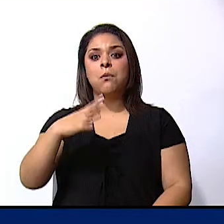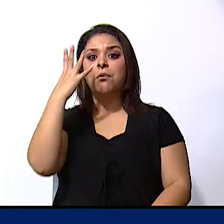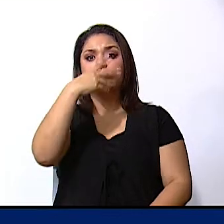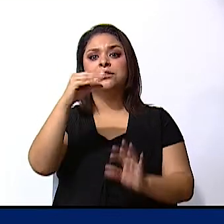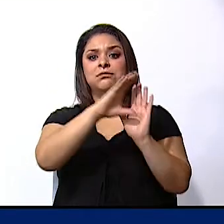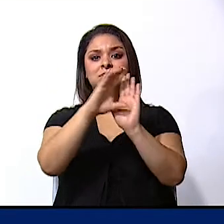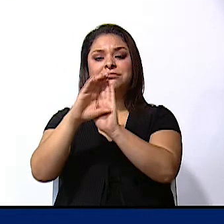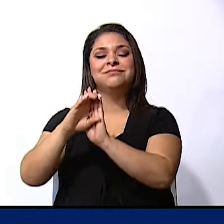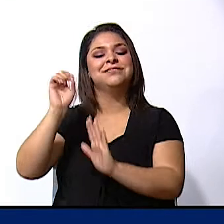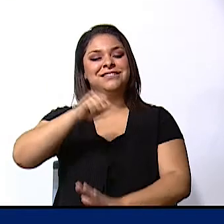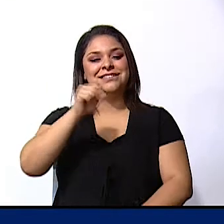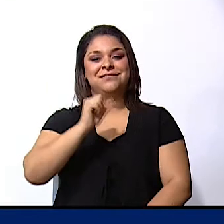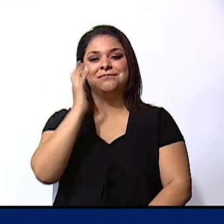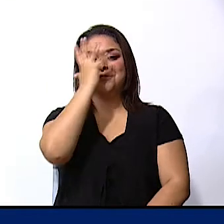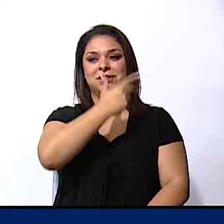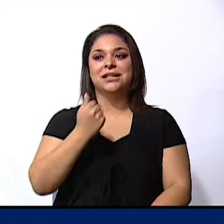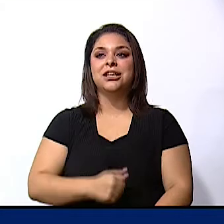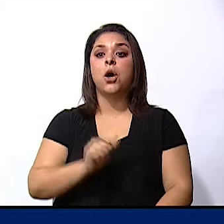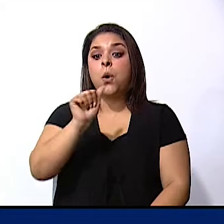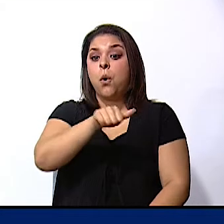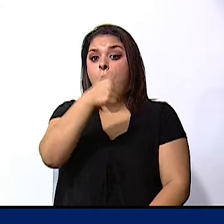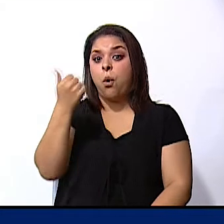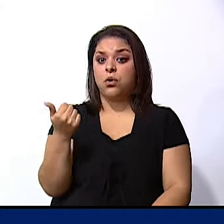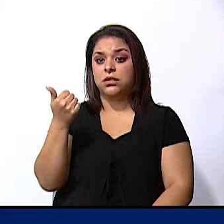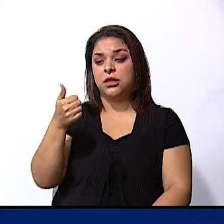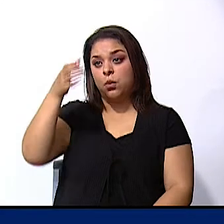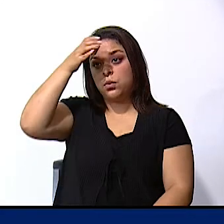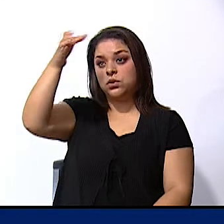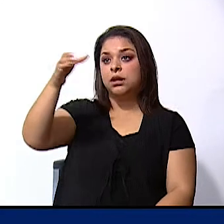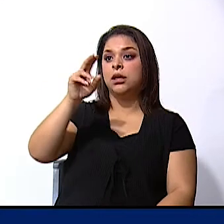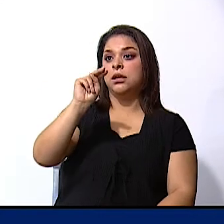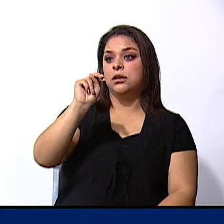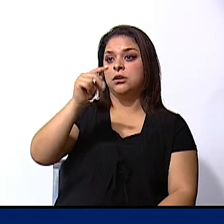pictures the nave culture in language